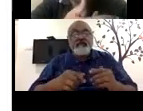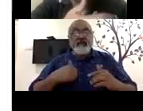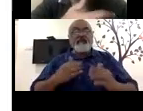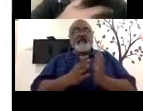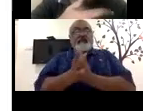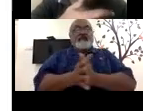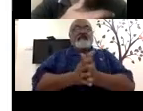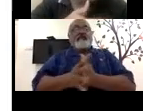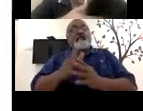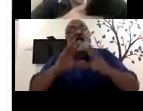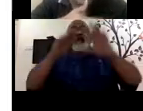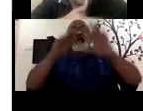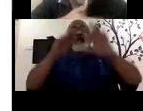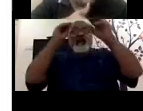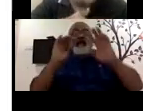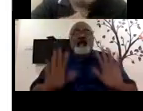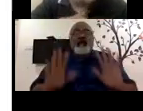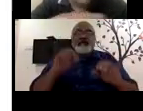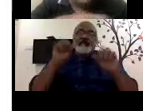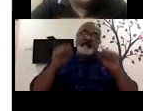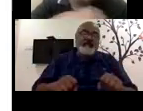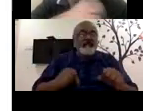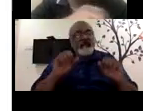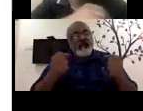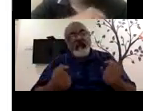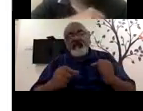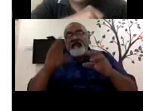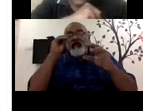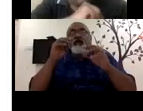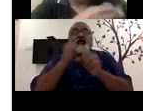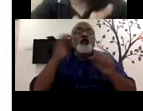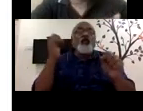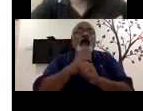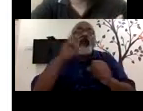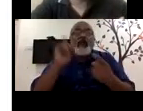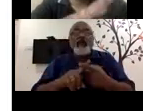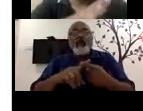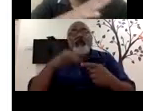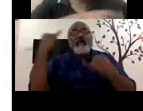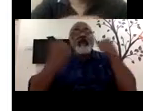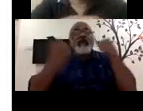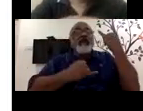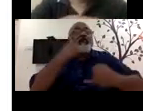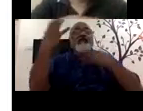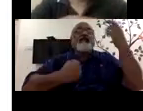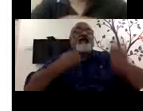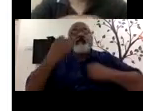learn, they can, they would have found Google, there is infinite amount of resources they will learn.